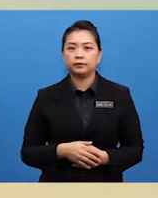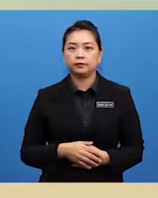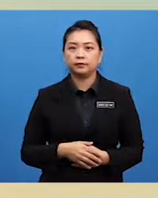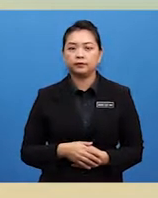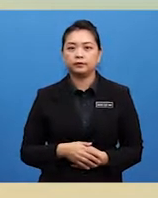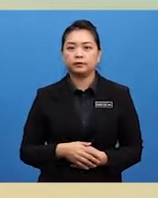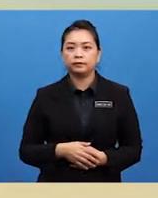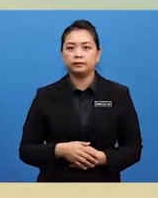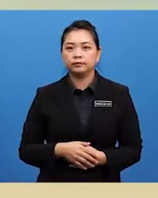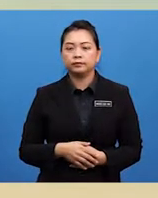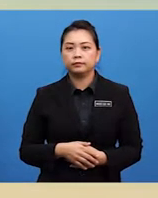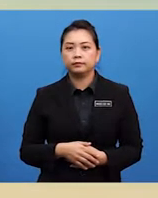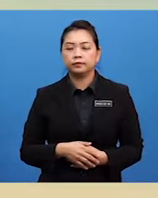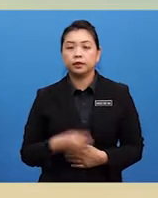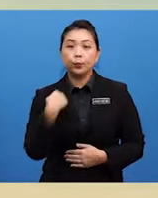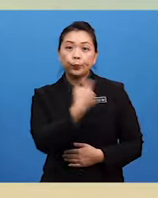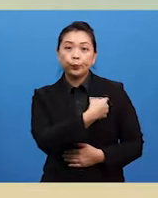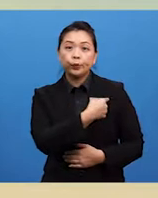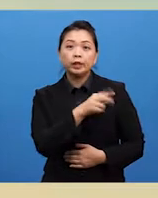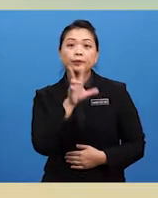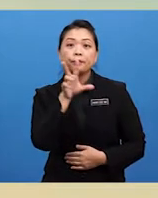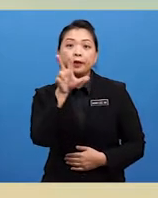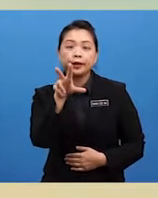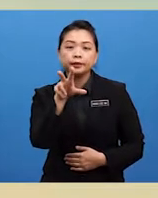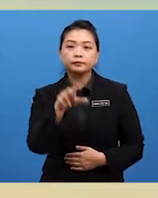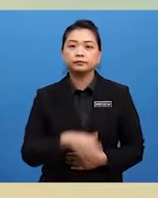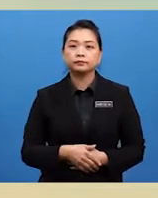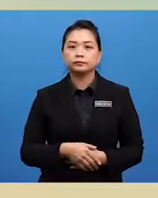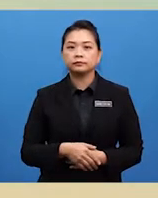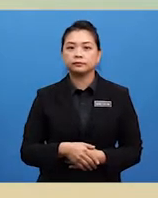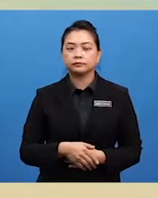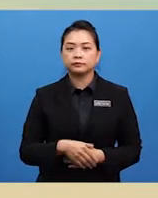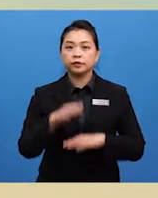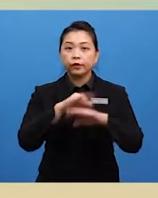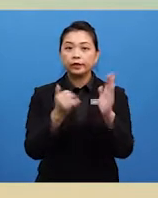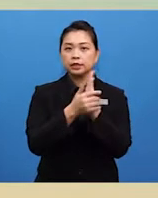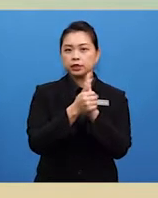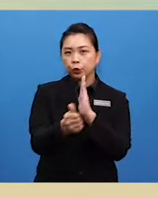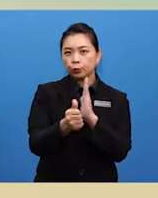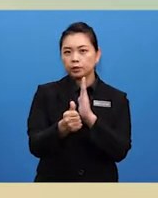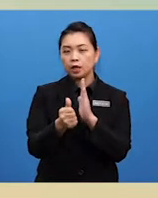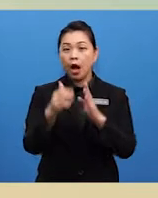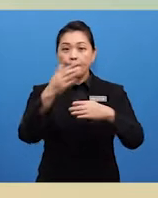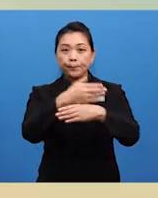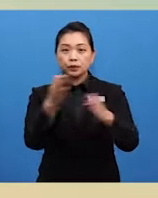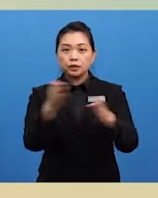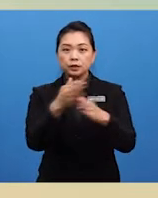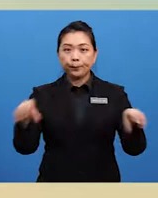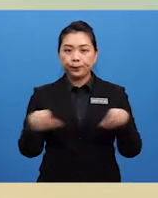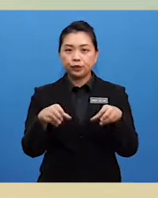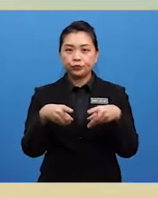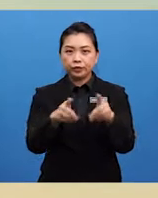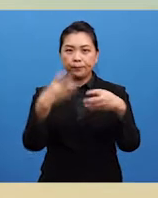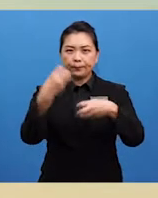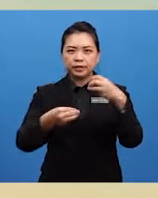Wow! We cried in unison recalling the skillful moves the boxers made during